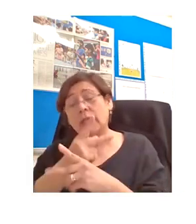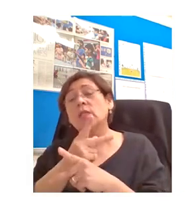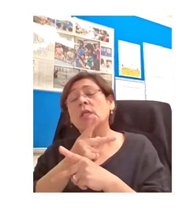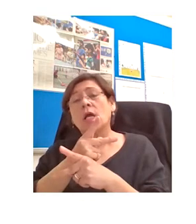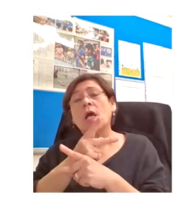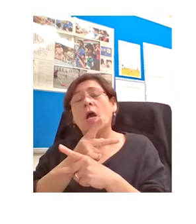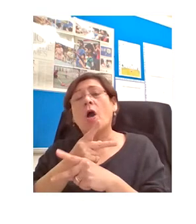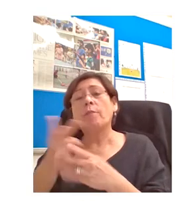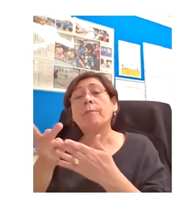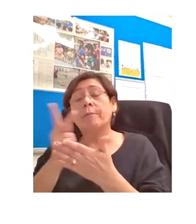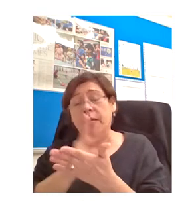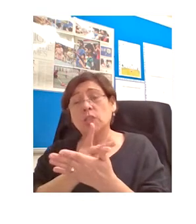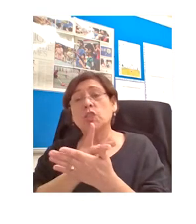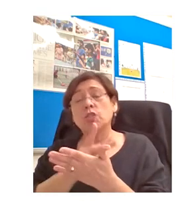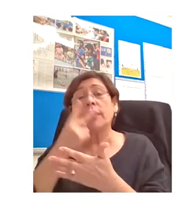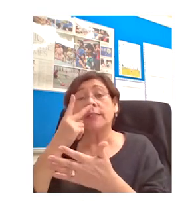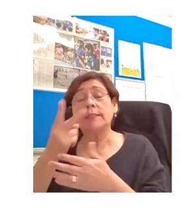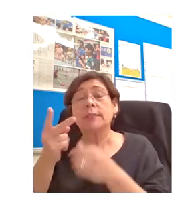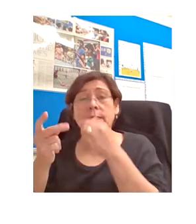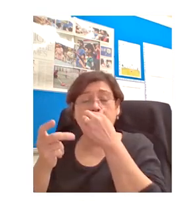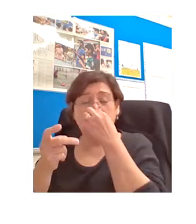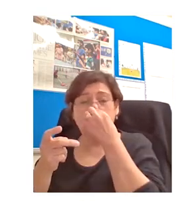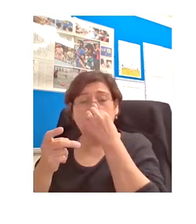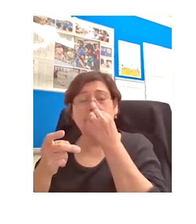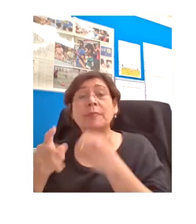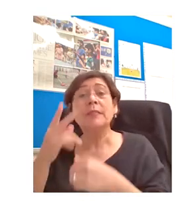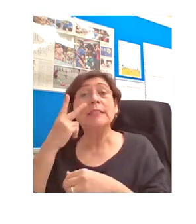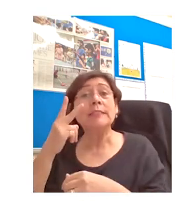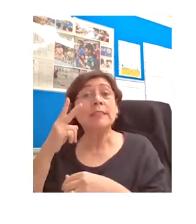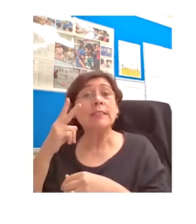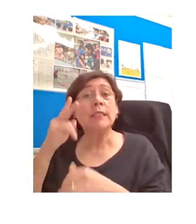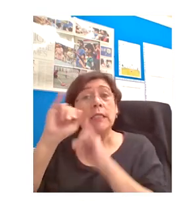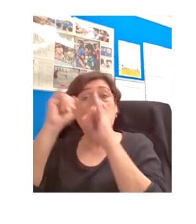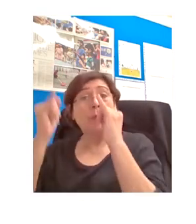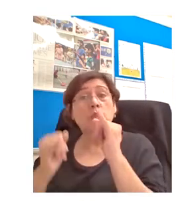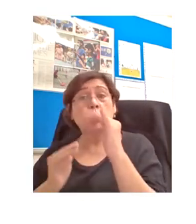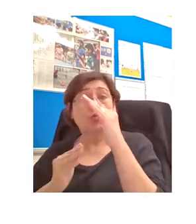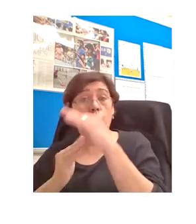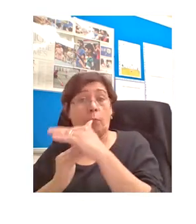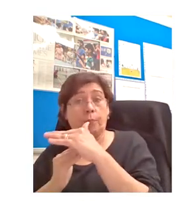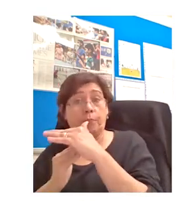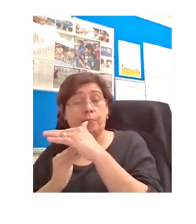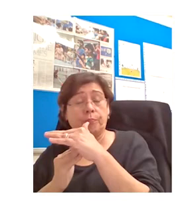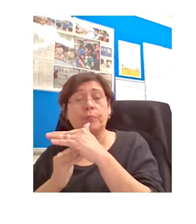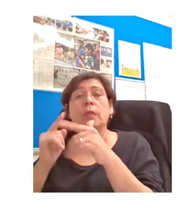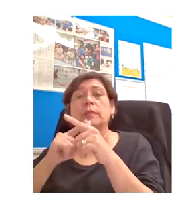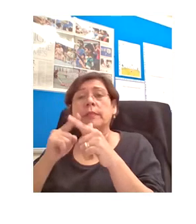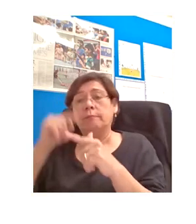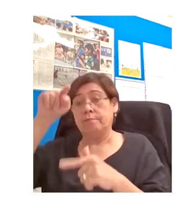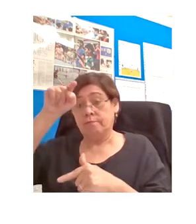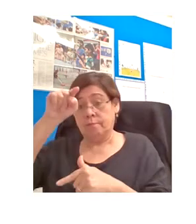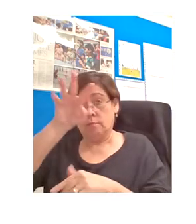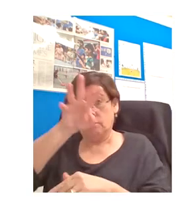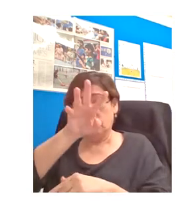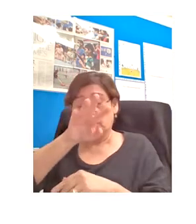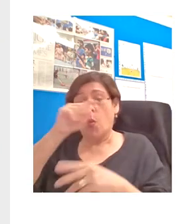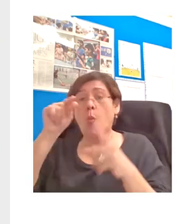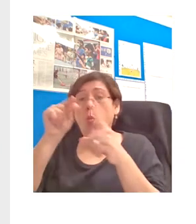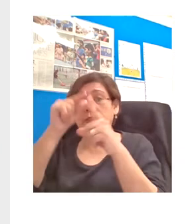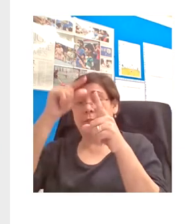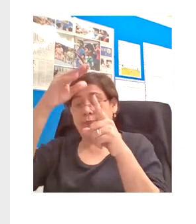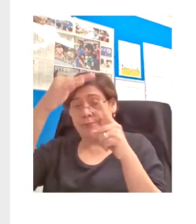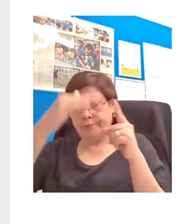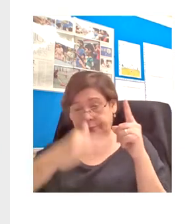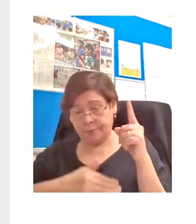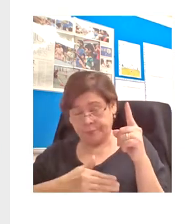that point. You can see the image at the top of the page, commentary on it below. In this case, it's